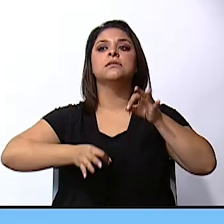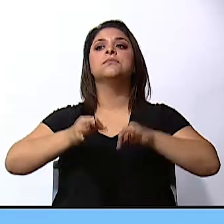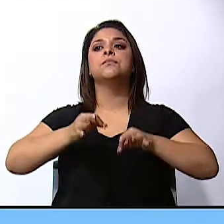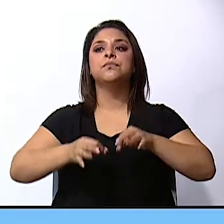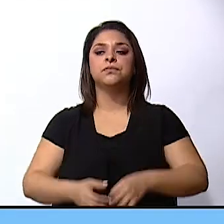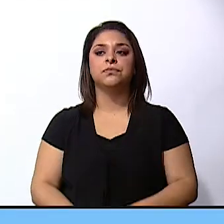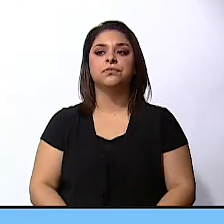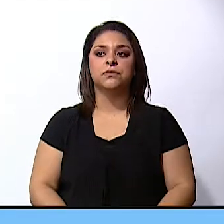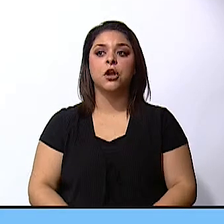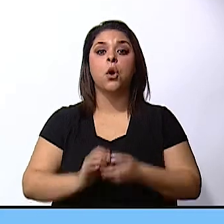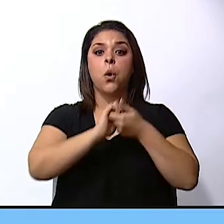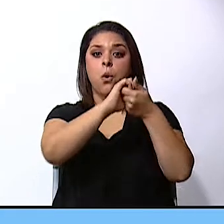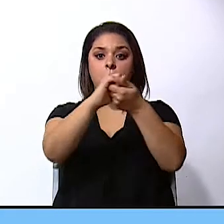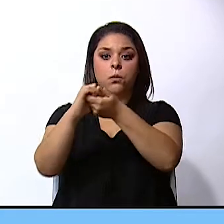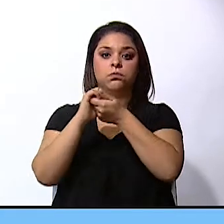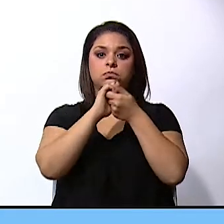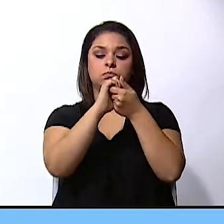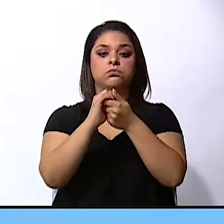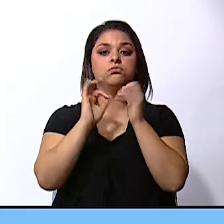common good